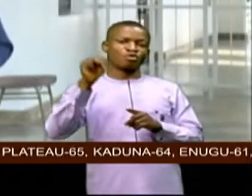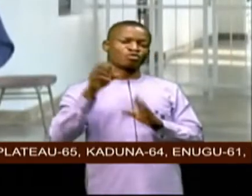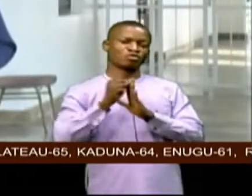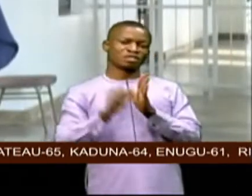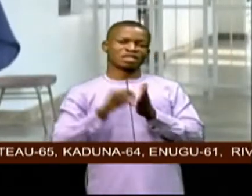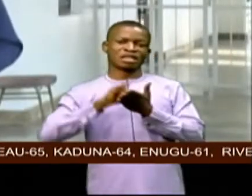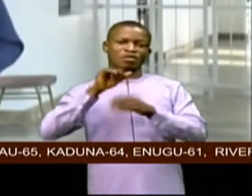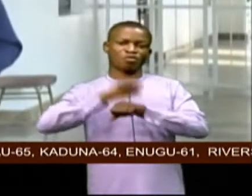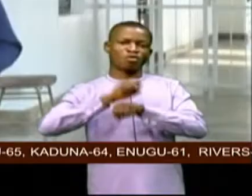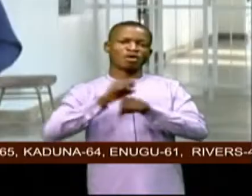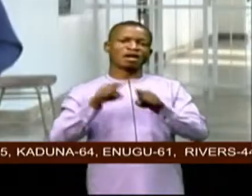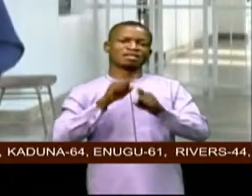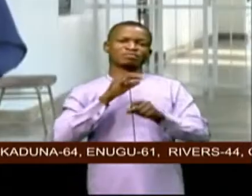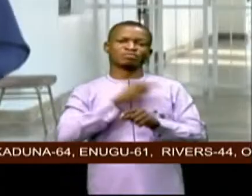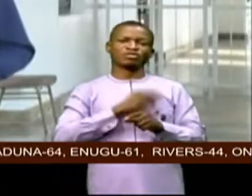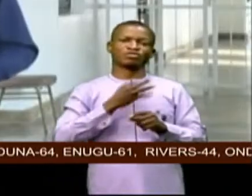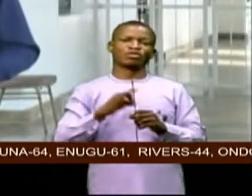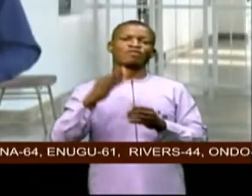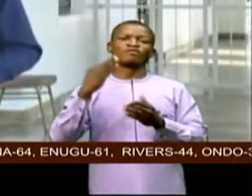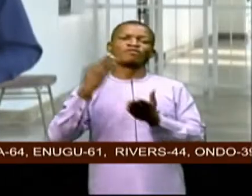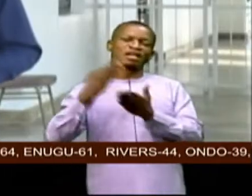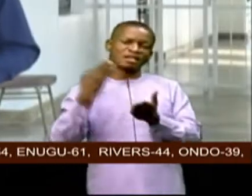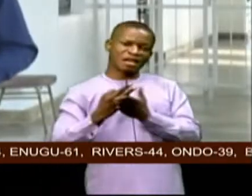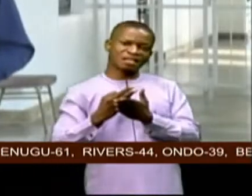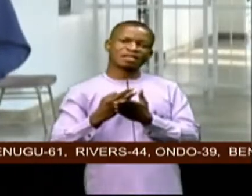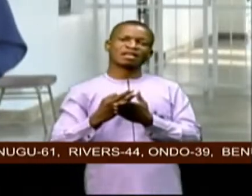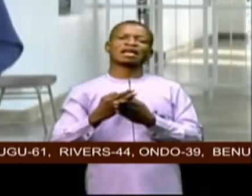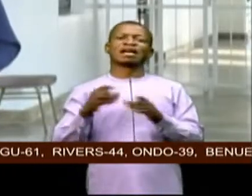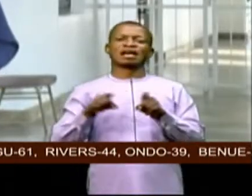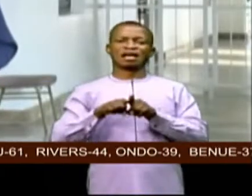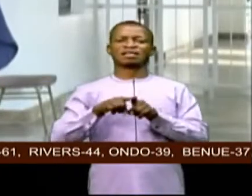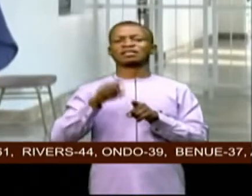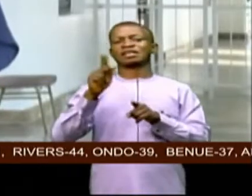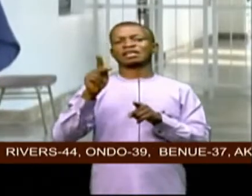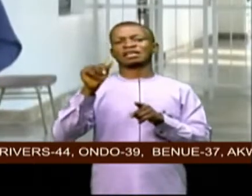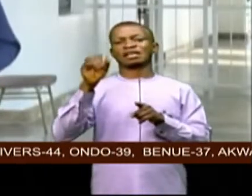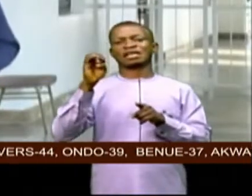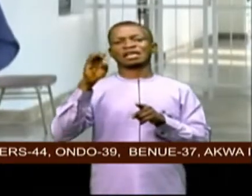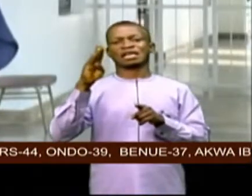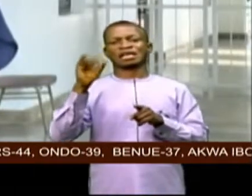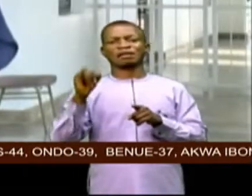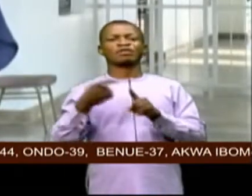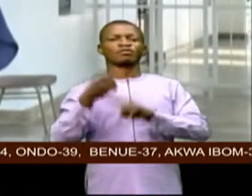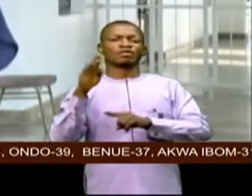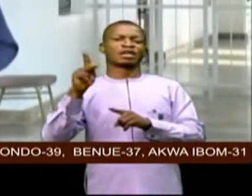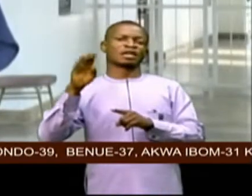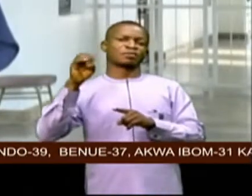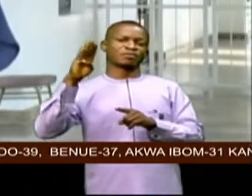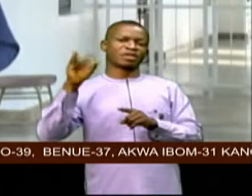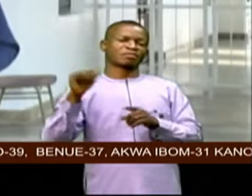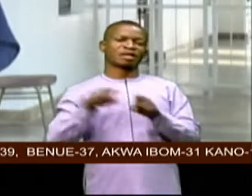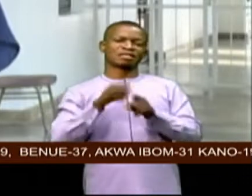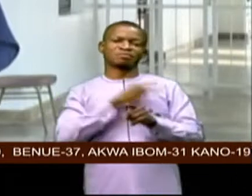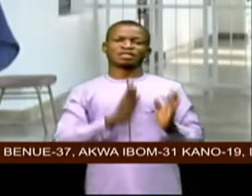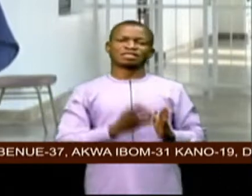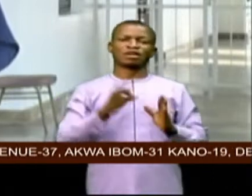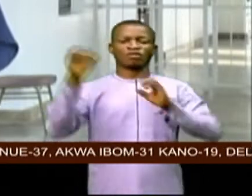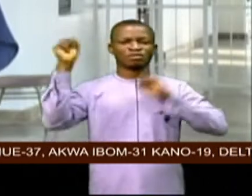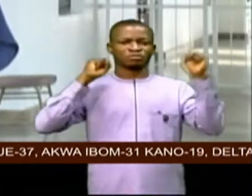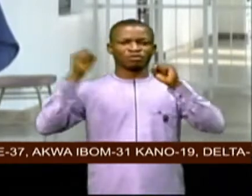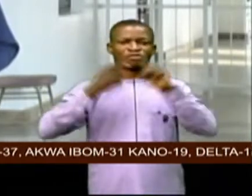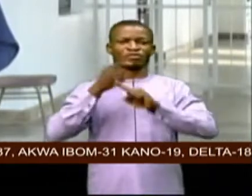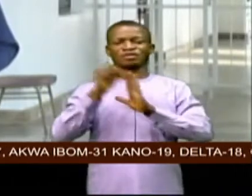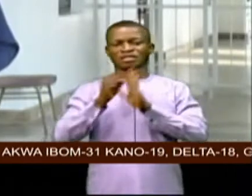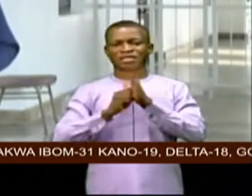ministry of finance commerce and industry as well as balakar odia from keby state who was minister of sports from the state